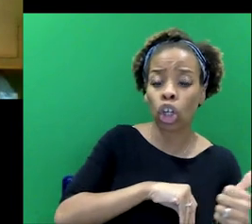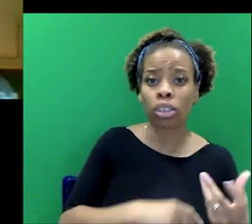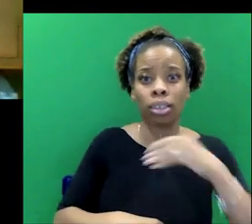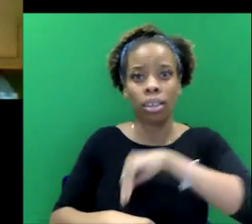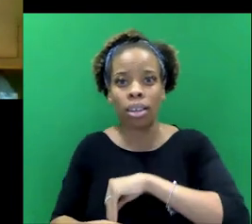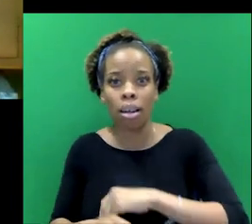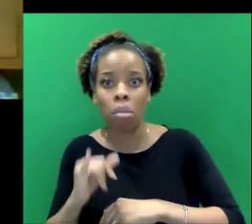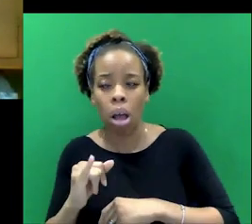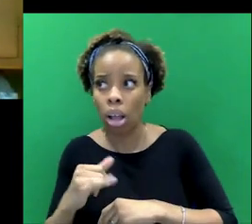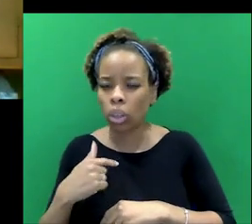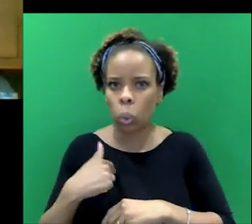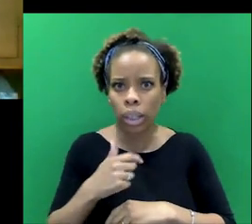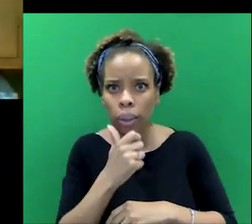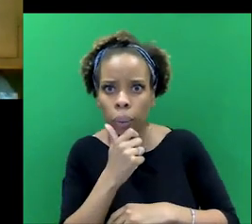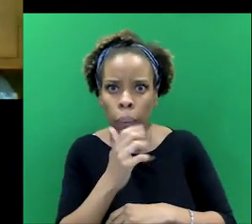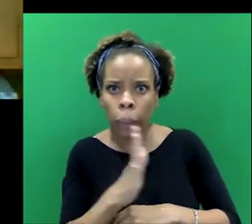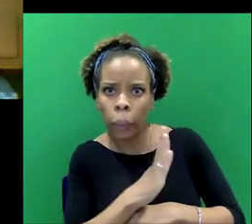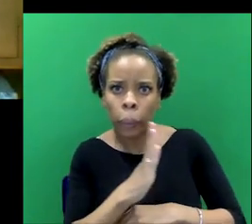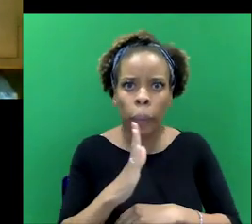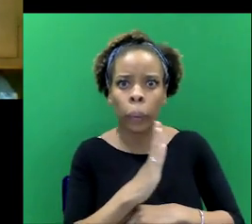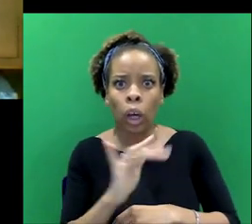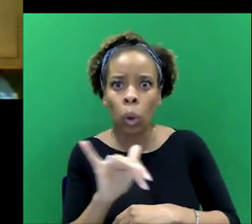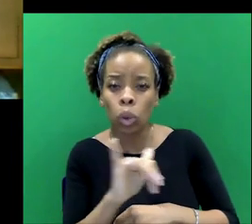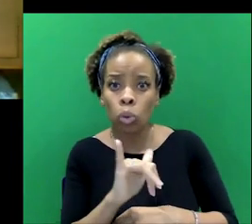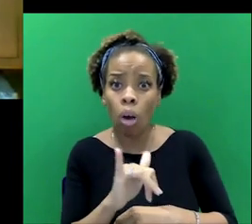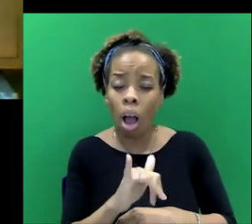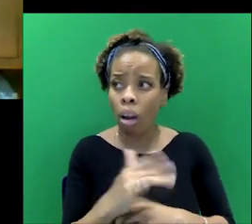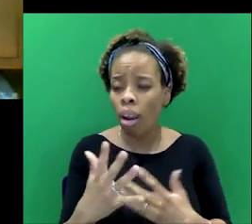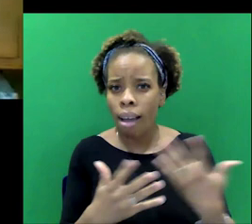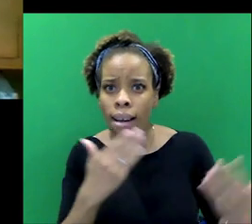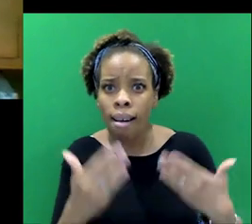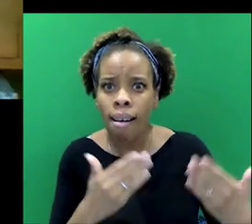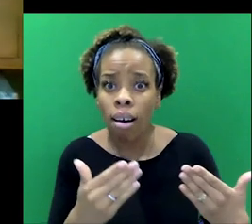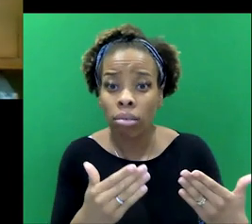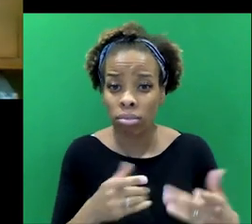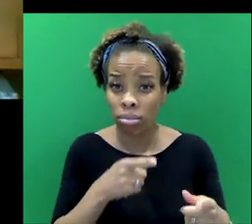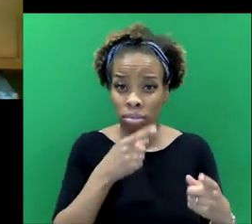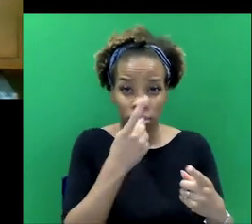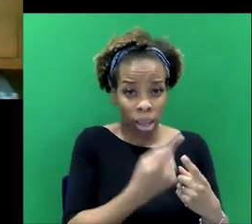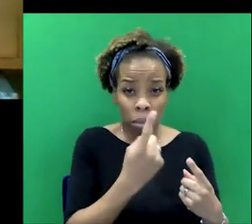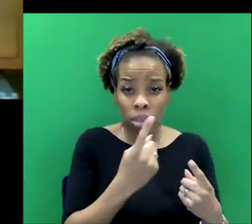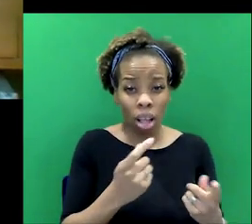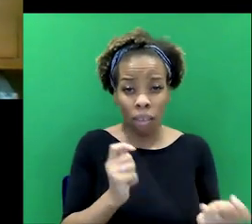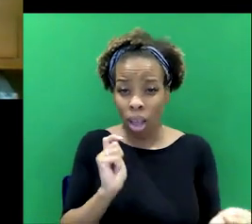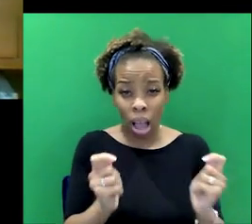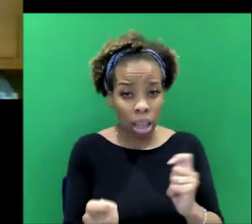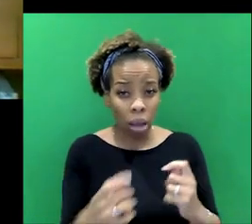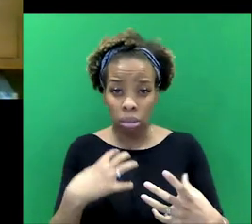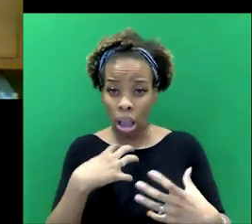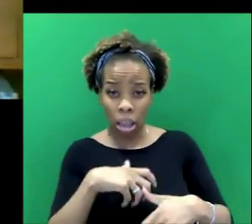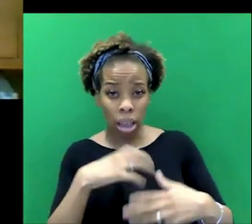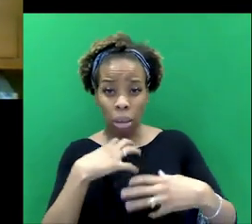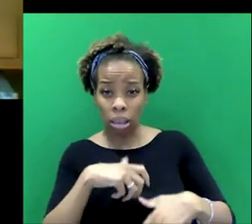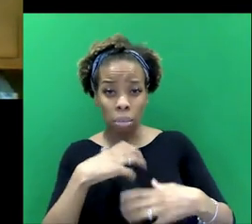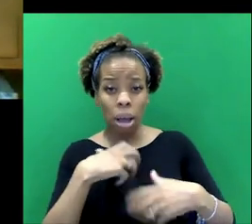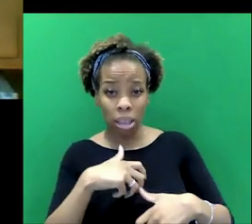do the right thing or if he might just do something to please himself, he's endlessly adaptable. As you say, you know,